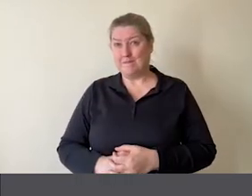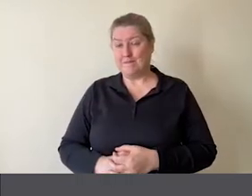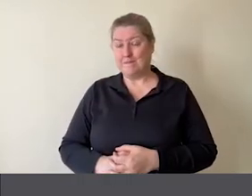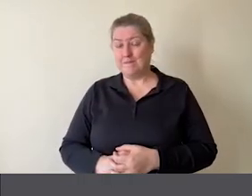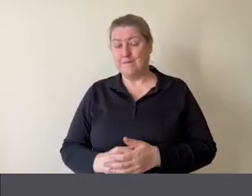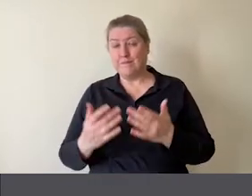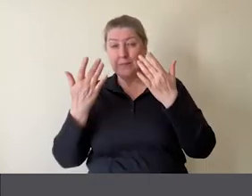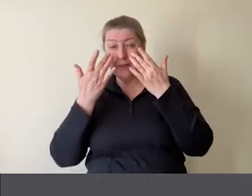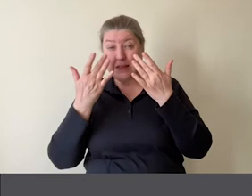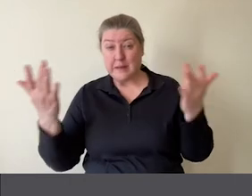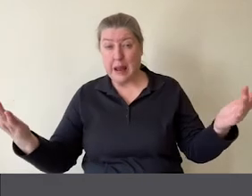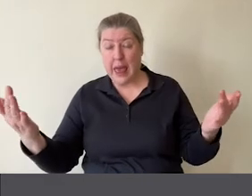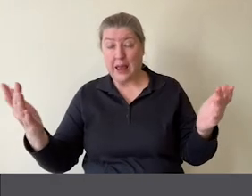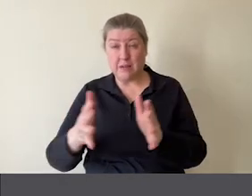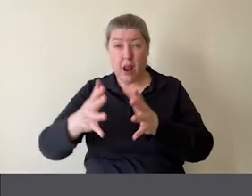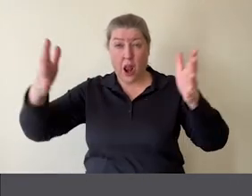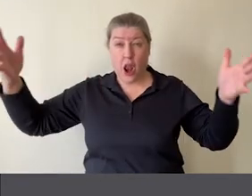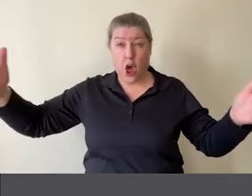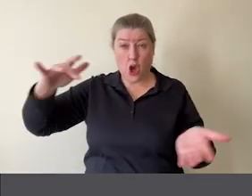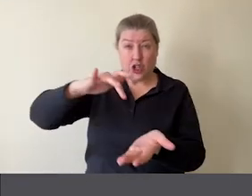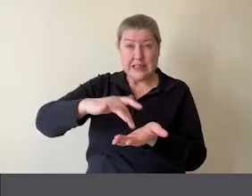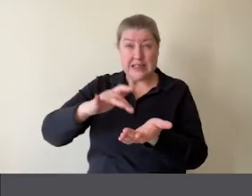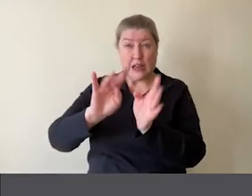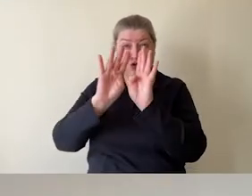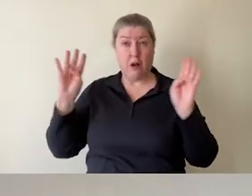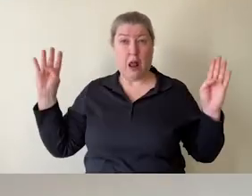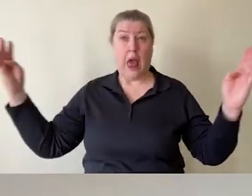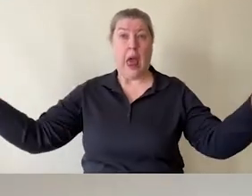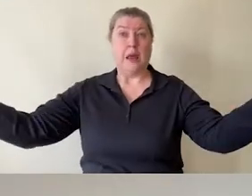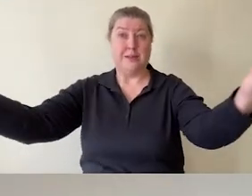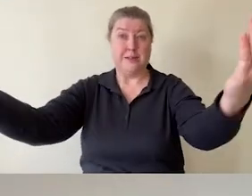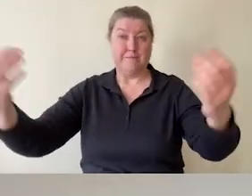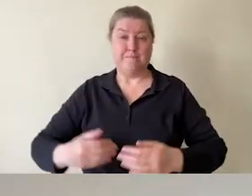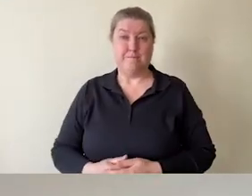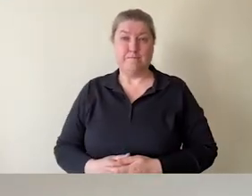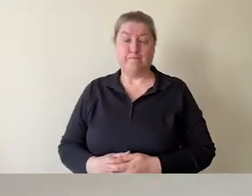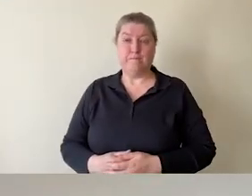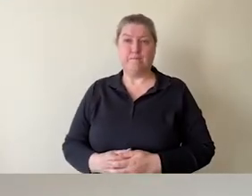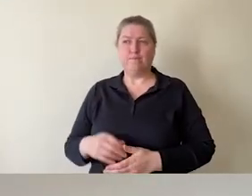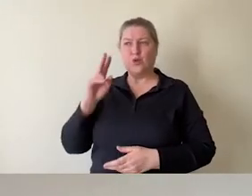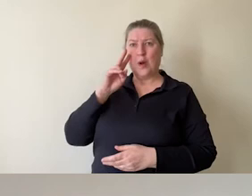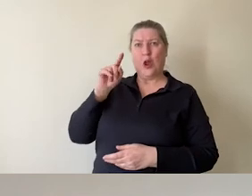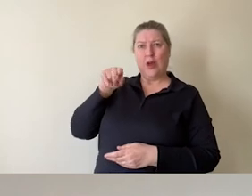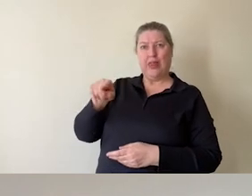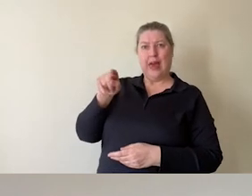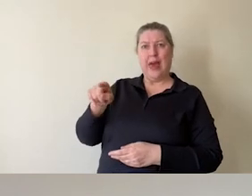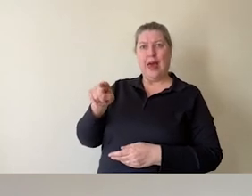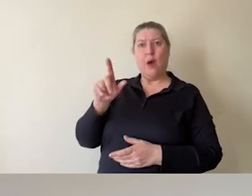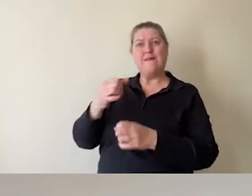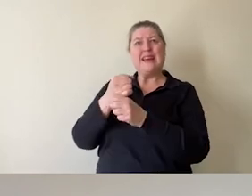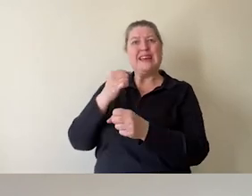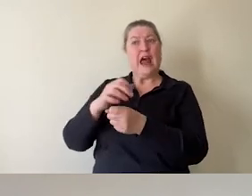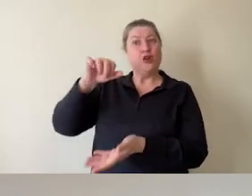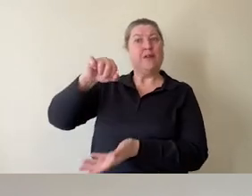a large central glass case. And again, when we're looking at Sutton Hoo, we have a gallery bag to support us.